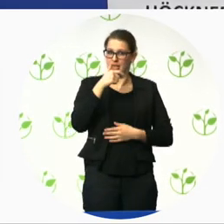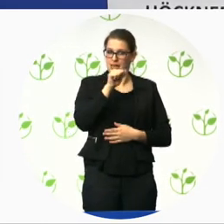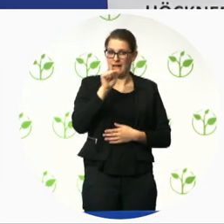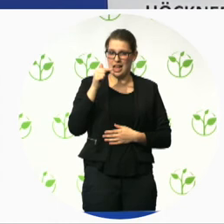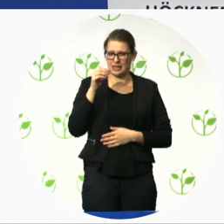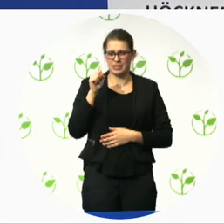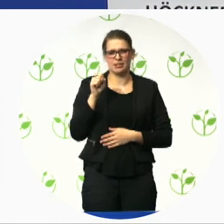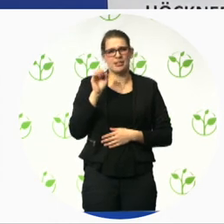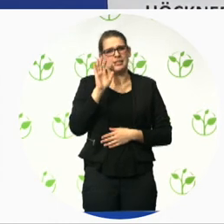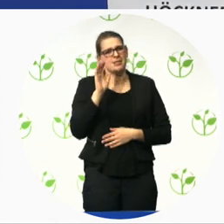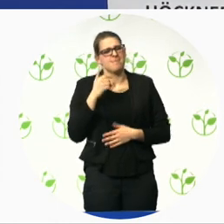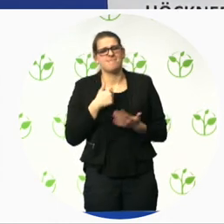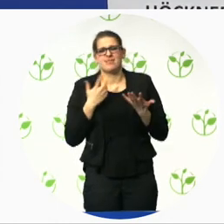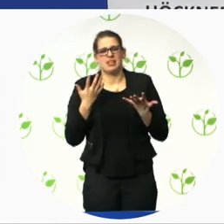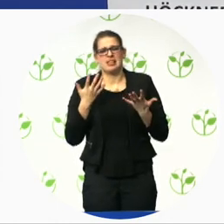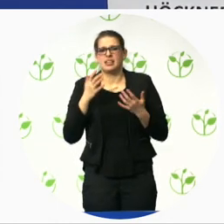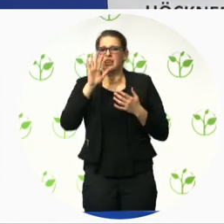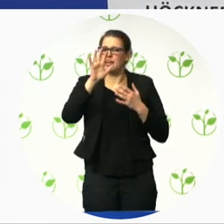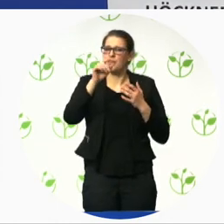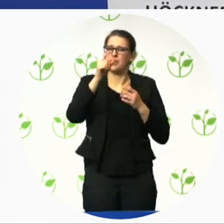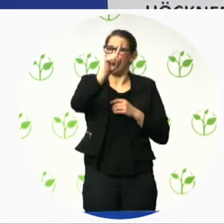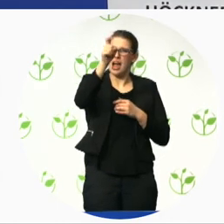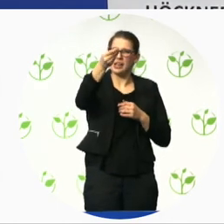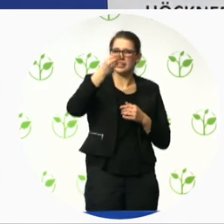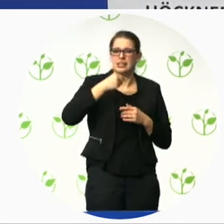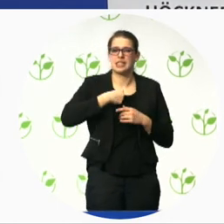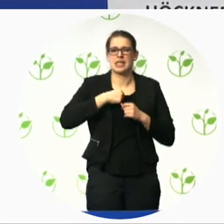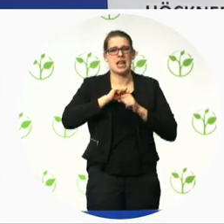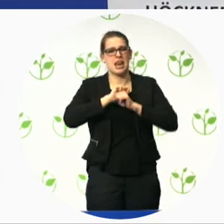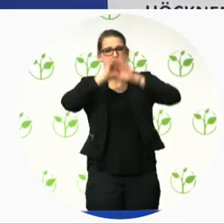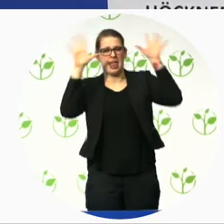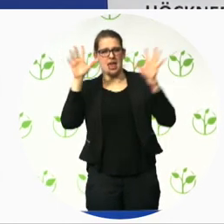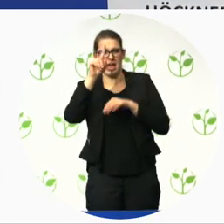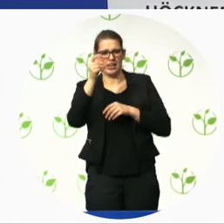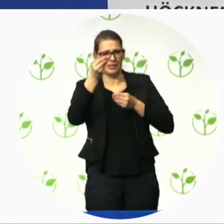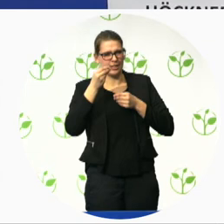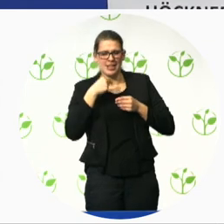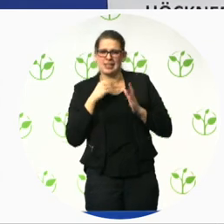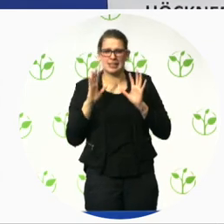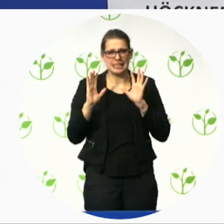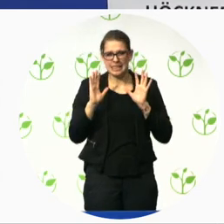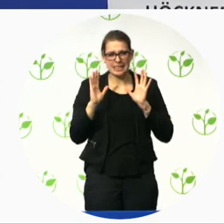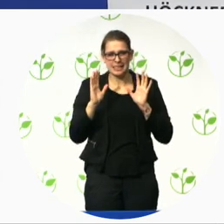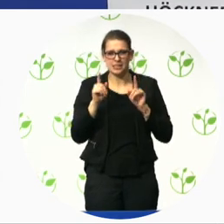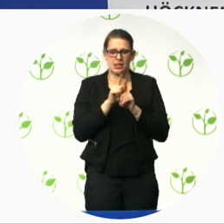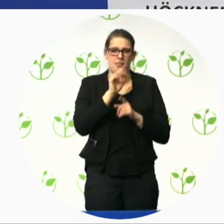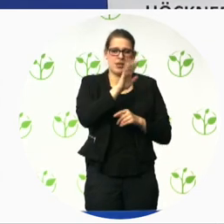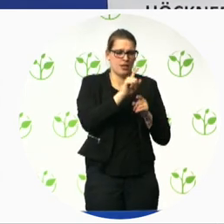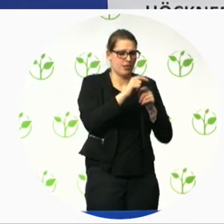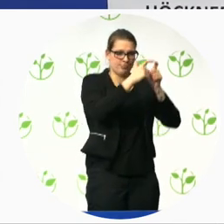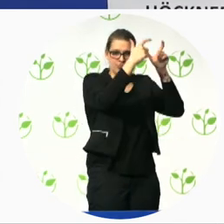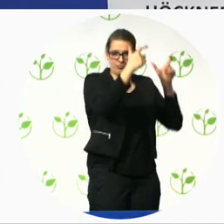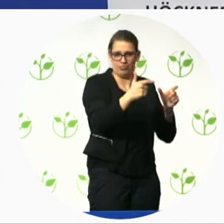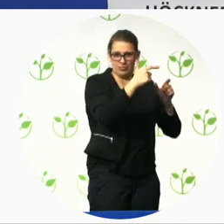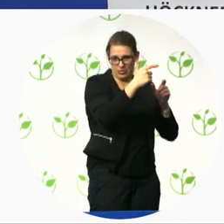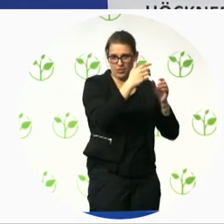it's about the difference between the federal legislation and then some of the provinces have then broken off and created their own so